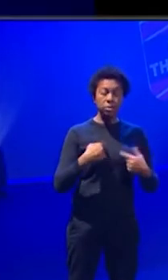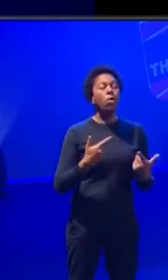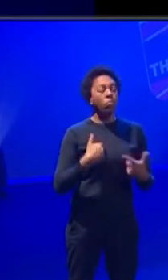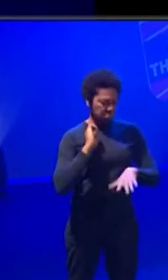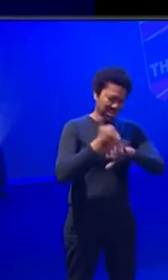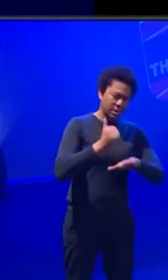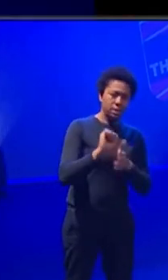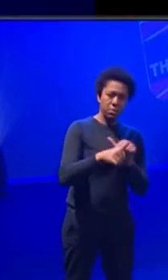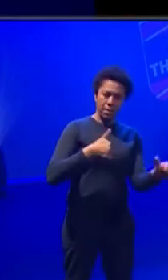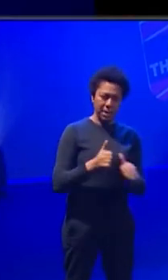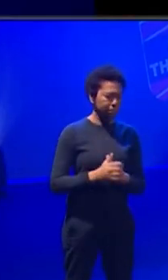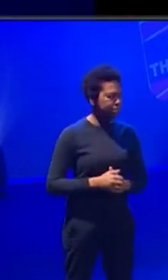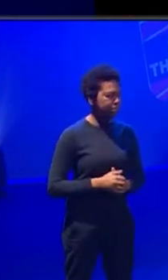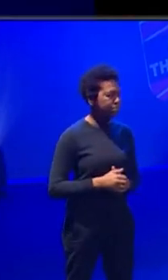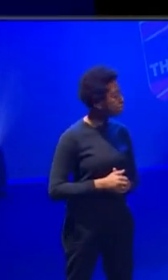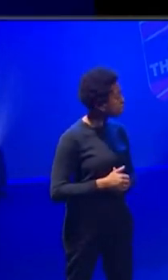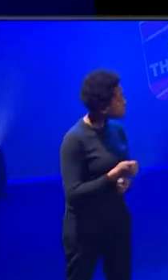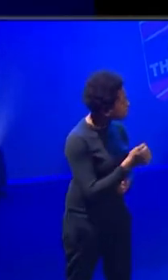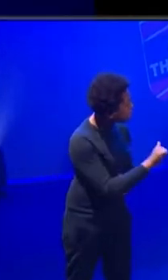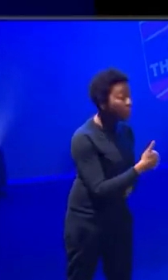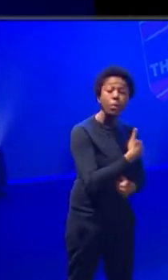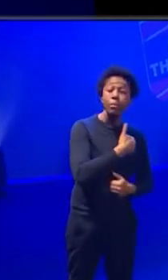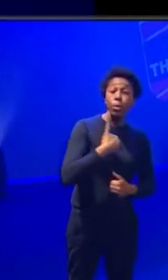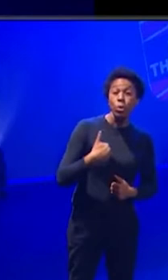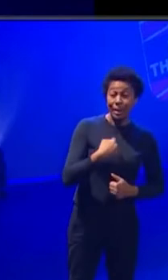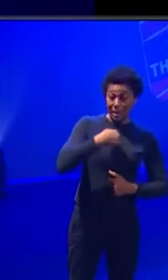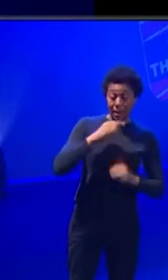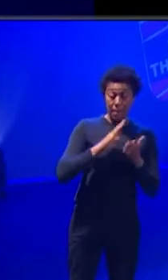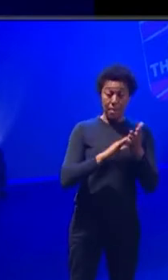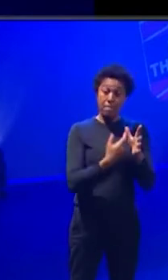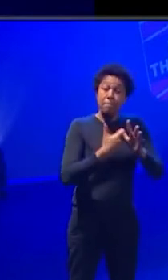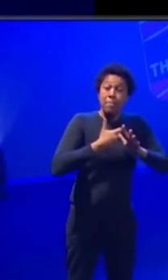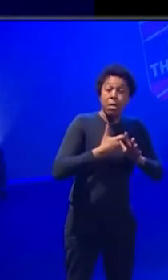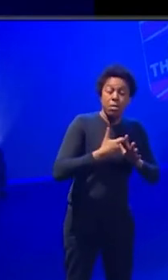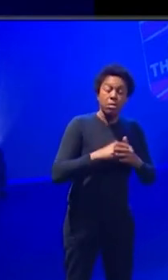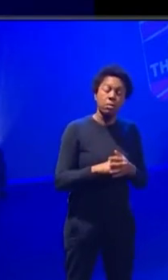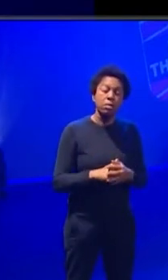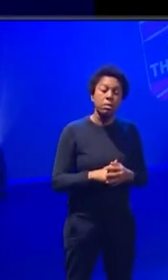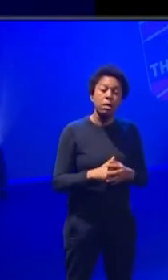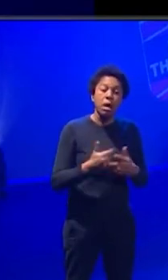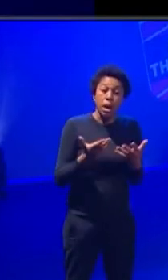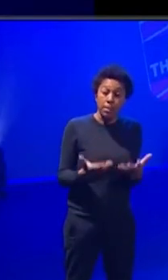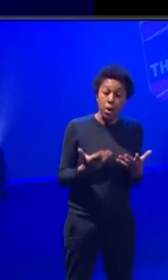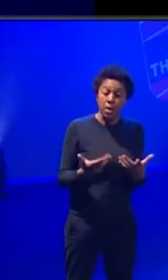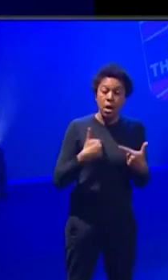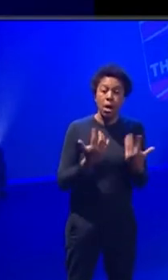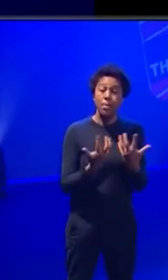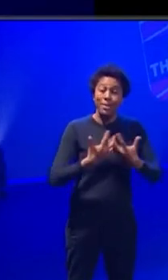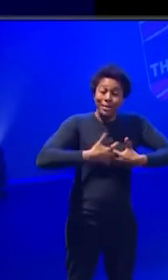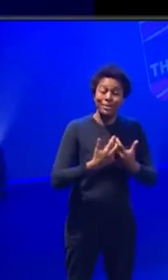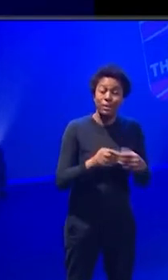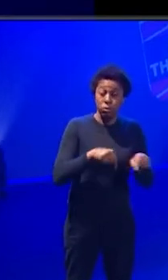Good morning, everyone. My name's Mark. My name's Mark Dakin. I'm currently the technical director here